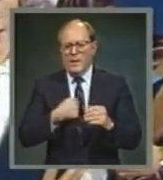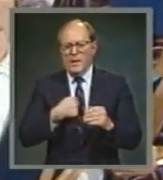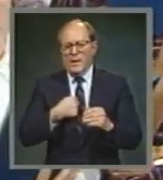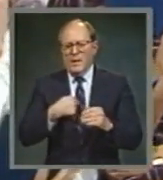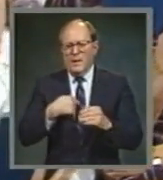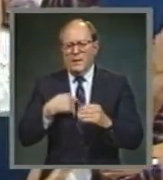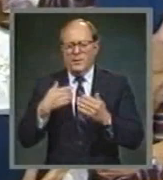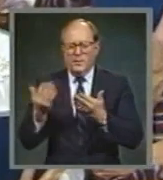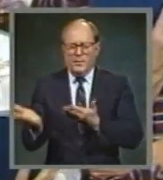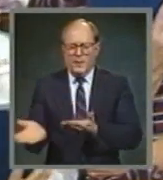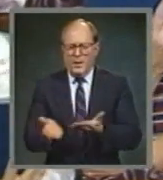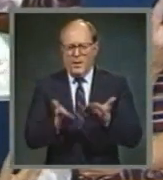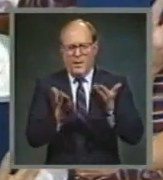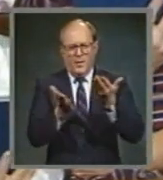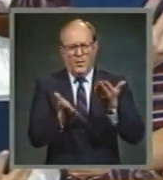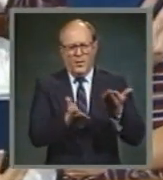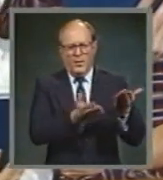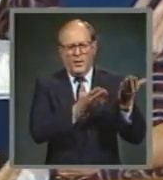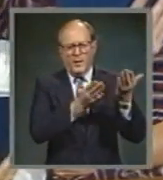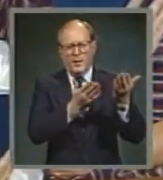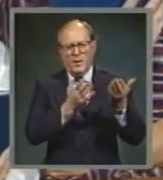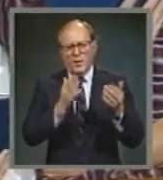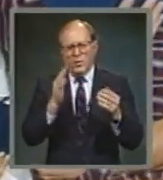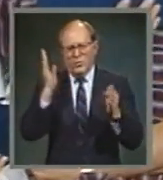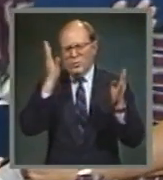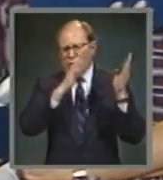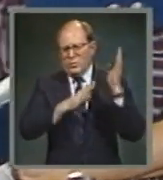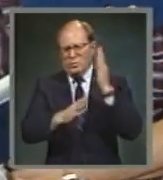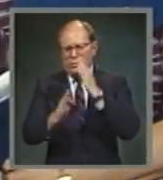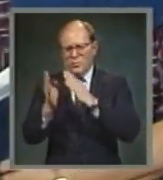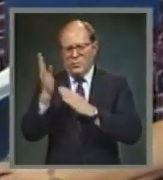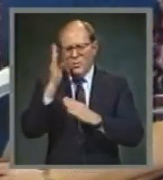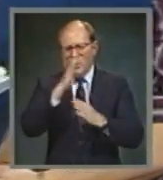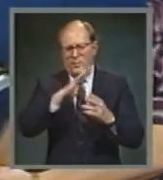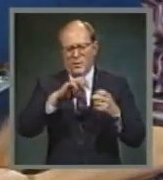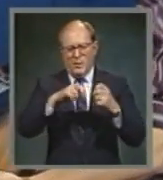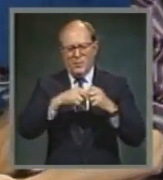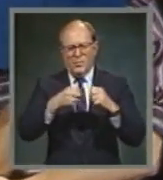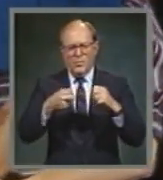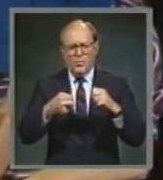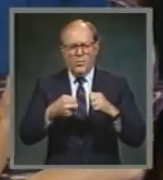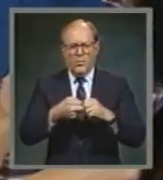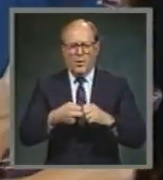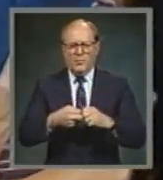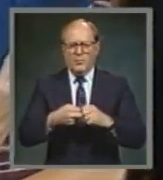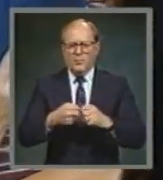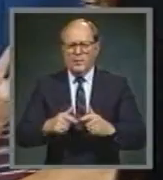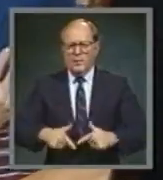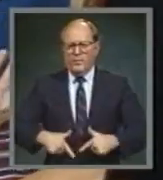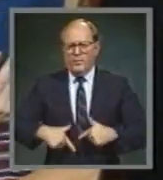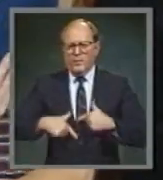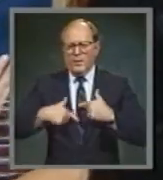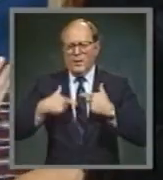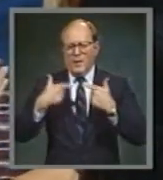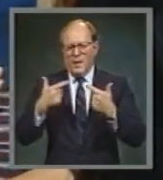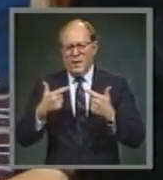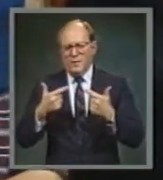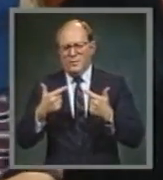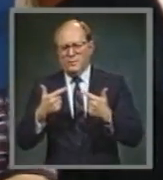bear The strain of toil The fret